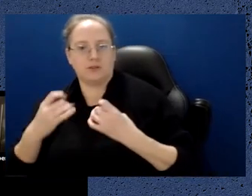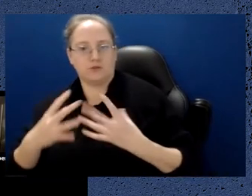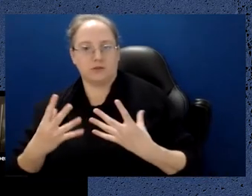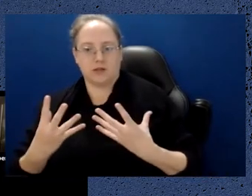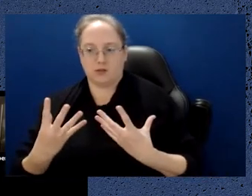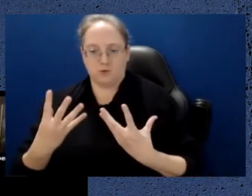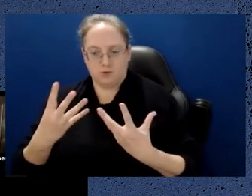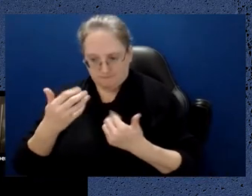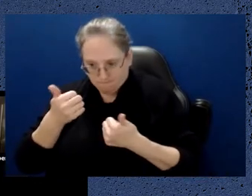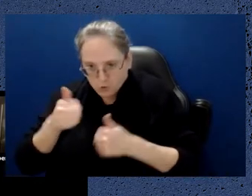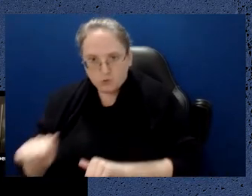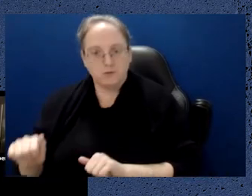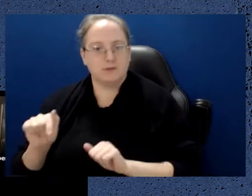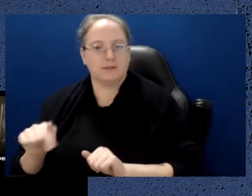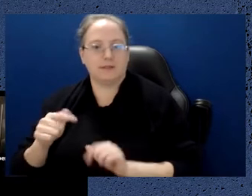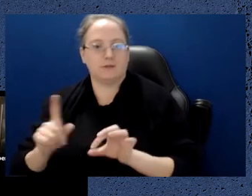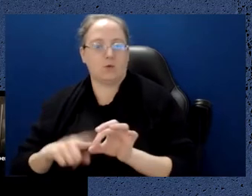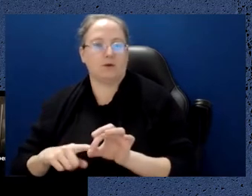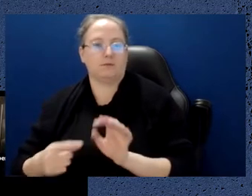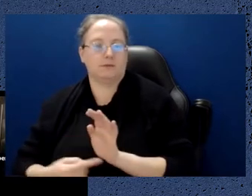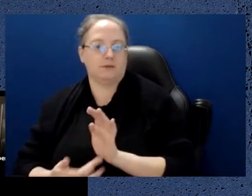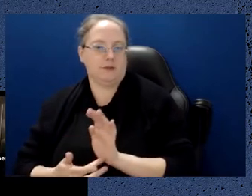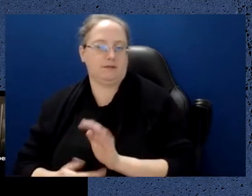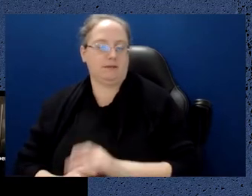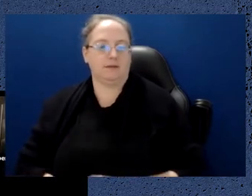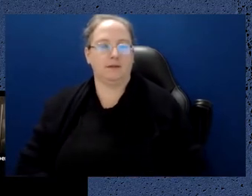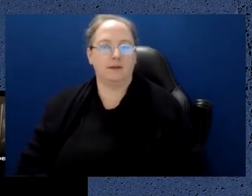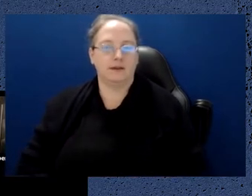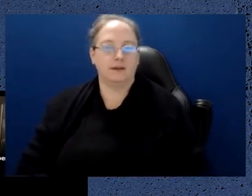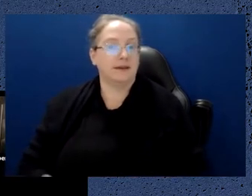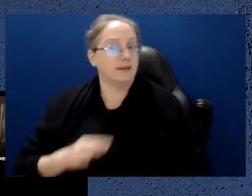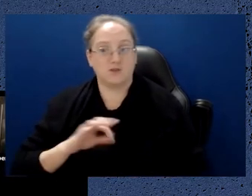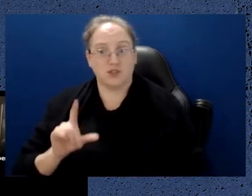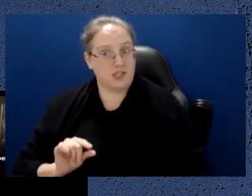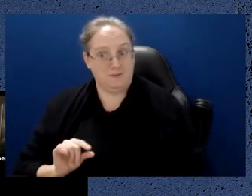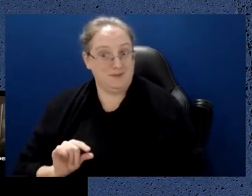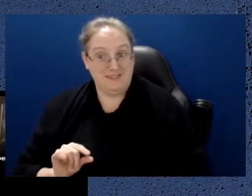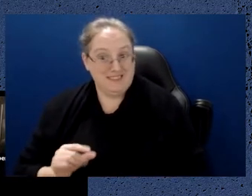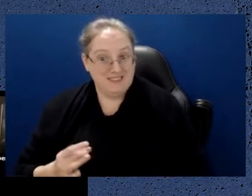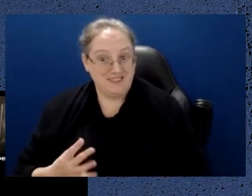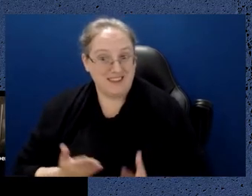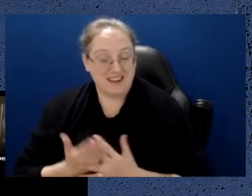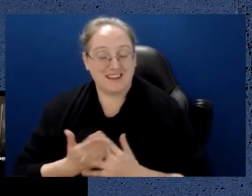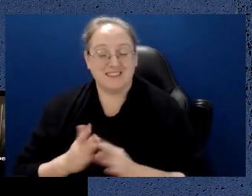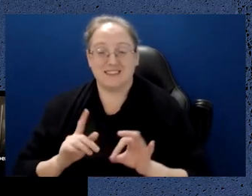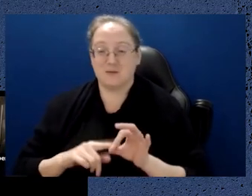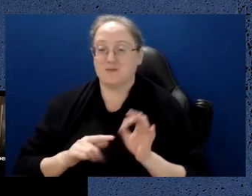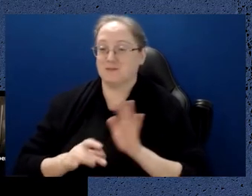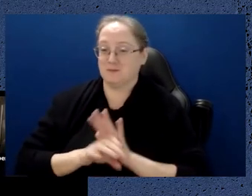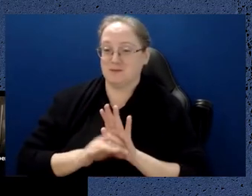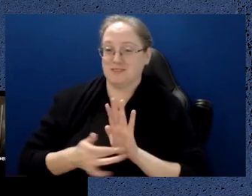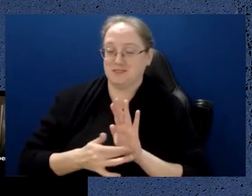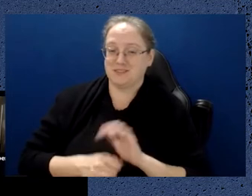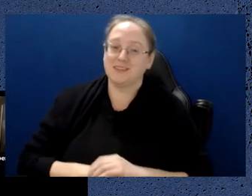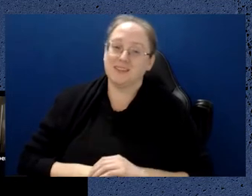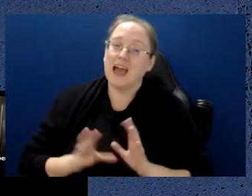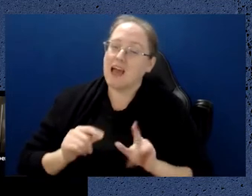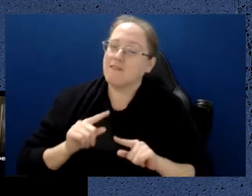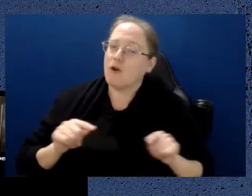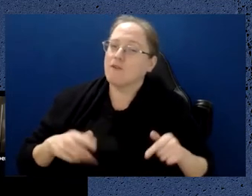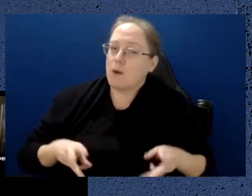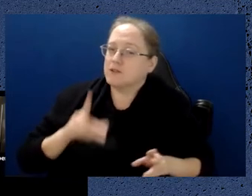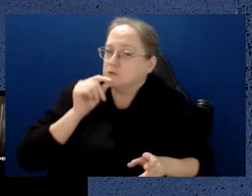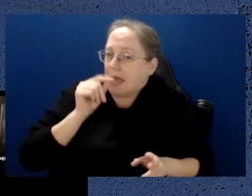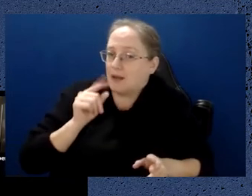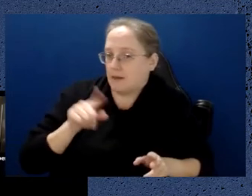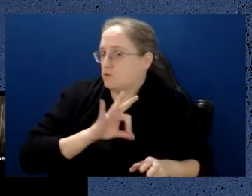technology. It's actually not cheap to start accessing quantum computer technologies. There are different ways to do that now.